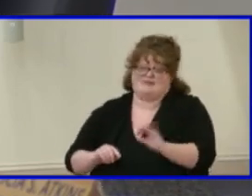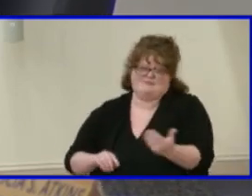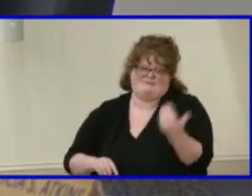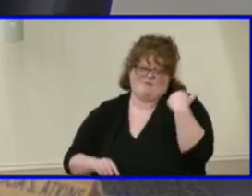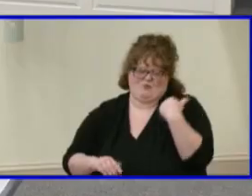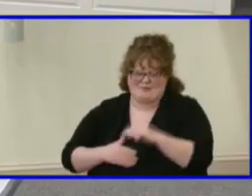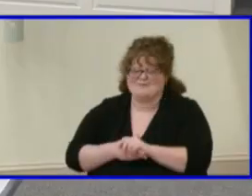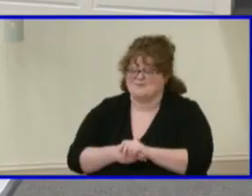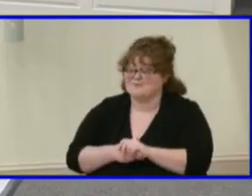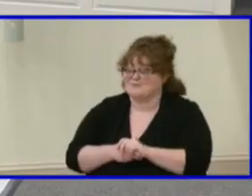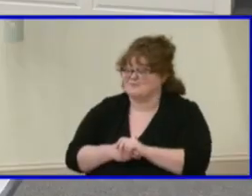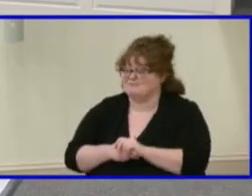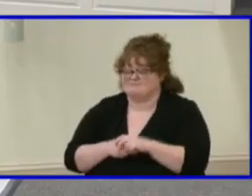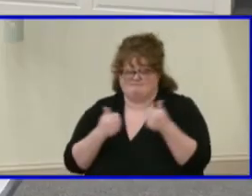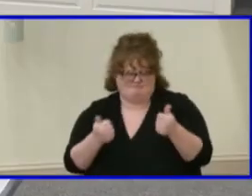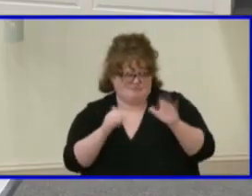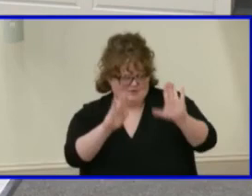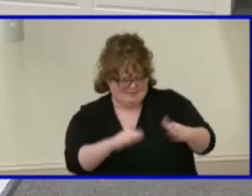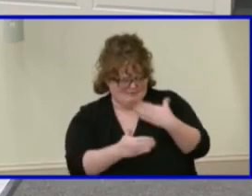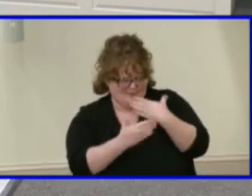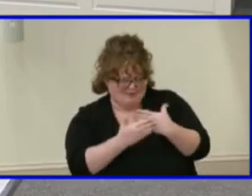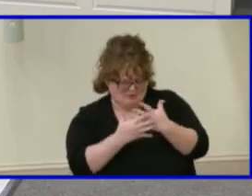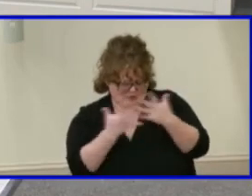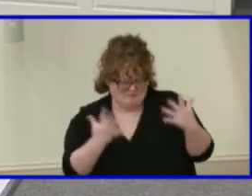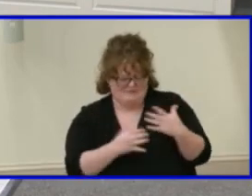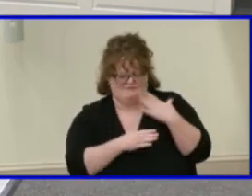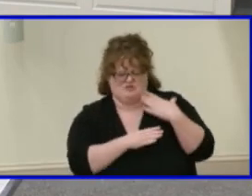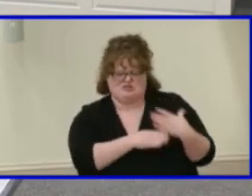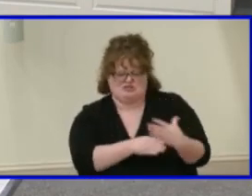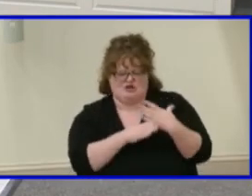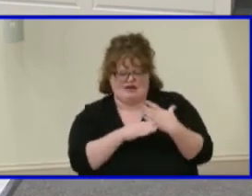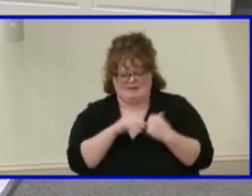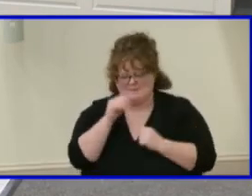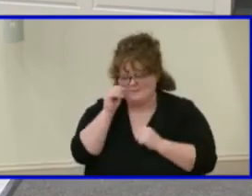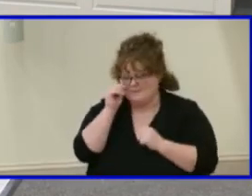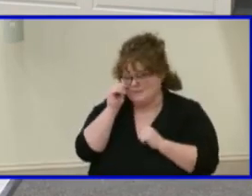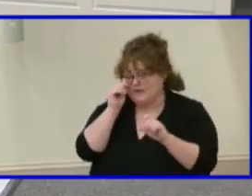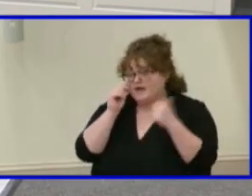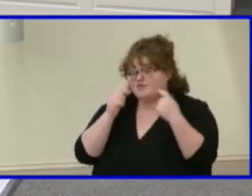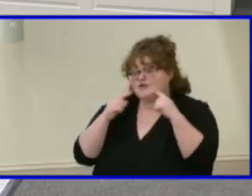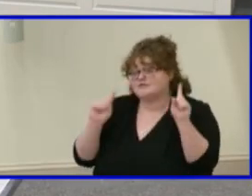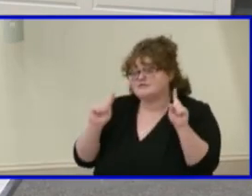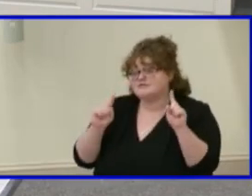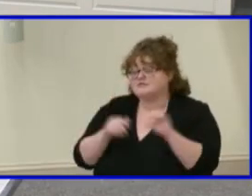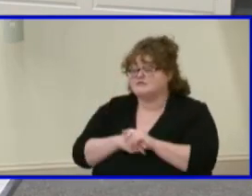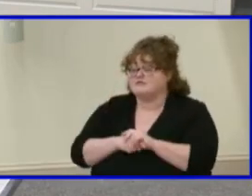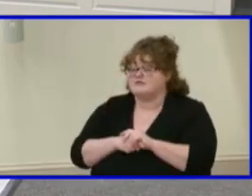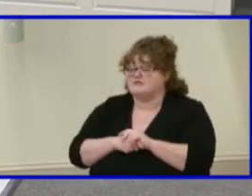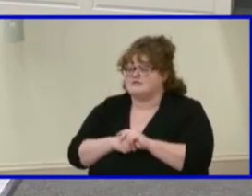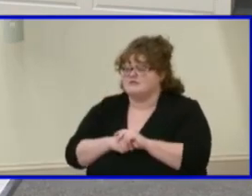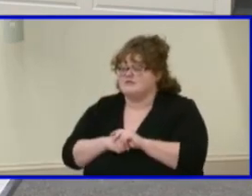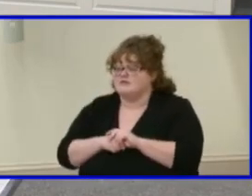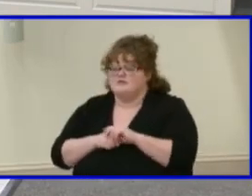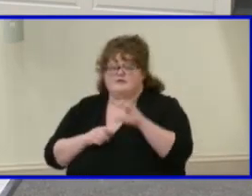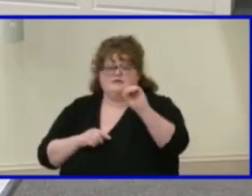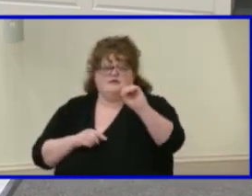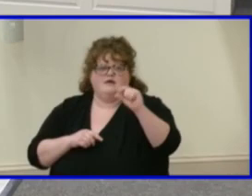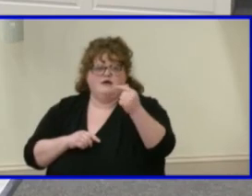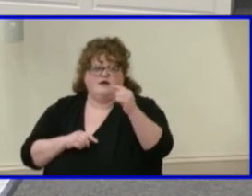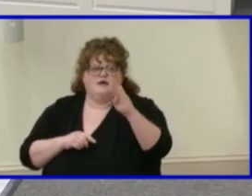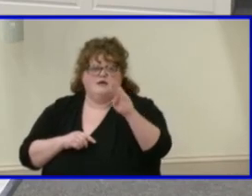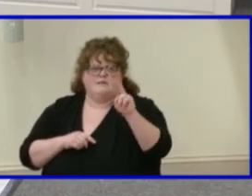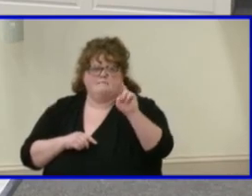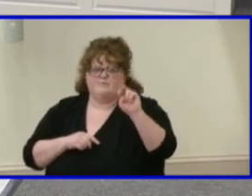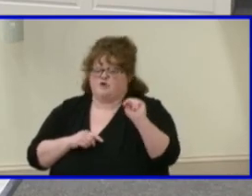improvements. That is awesome. Thank you so much for your sharing. Ms. Atkins, any announcements? Not at this time. Thank you, ma'am. Ms. Ogburn? No,